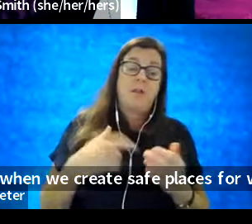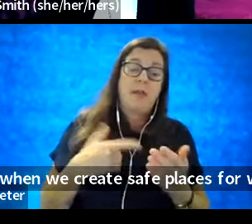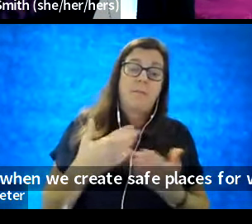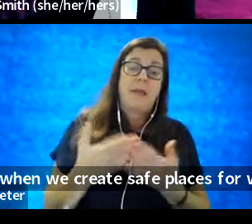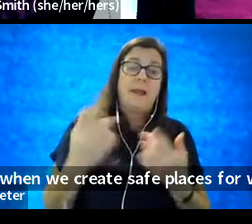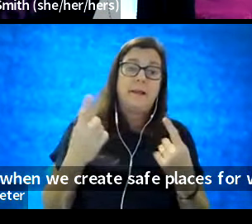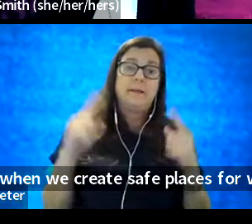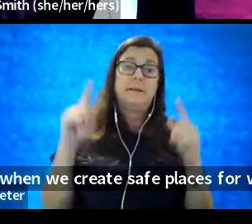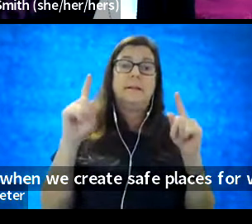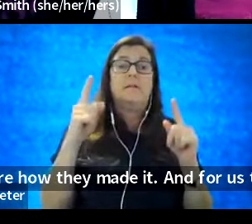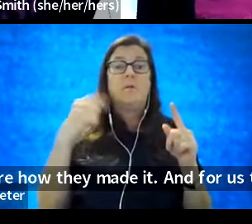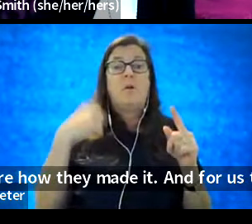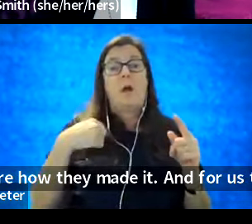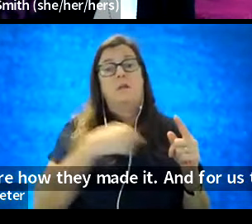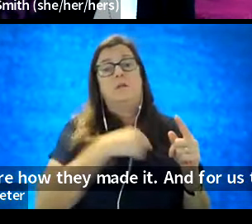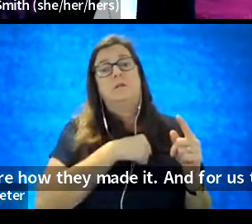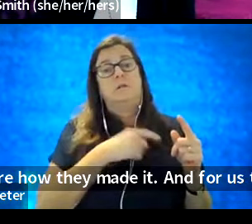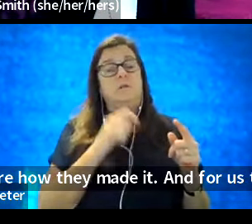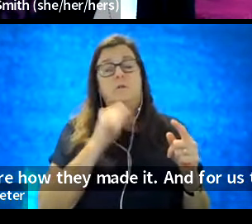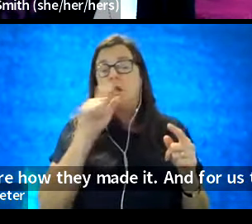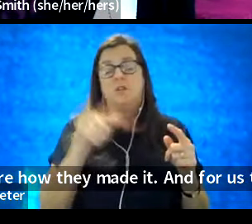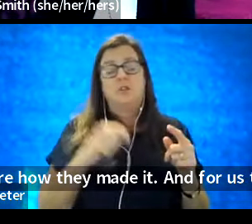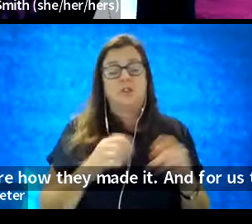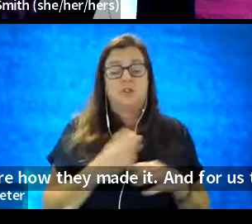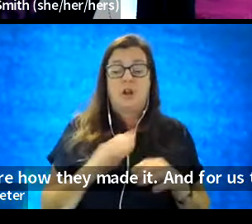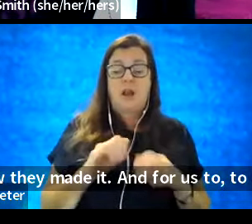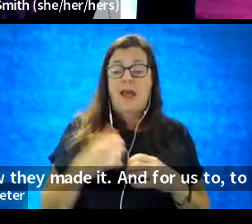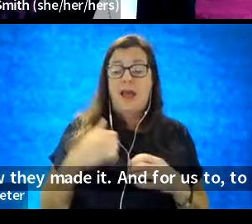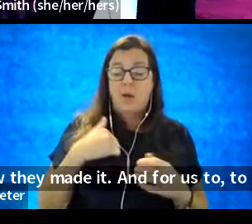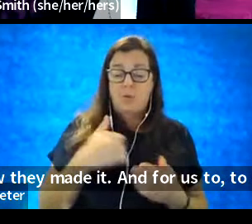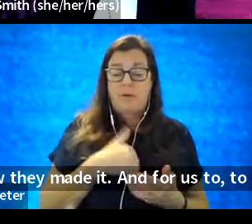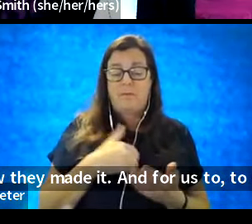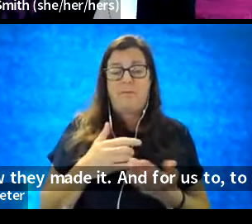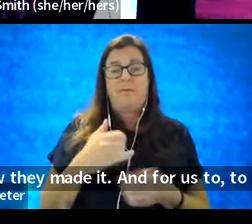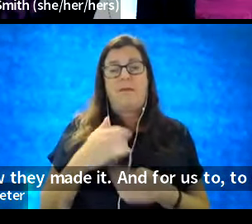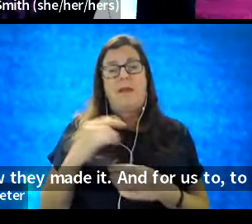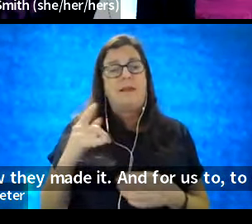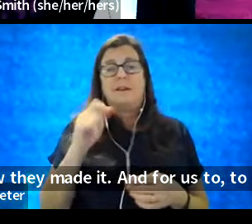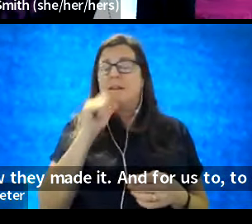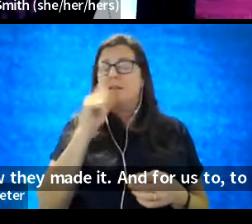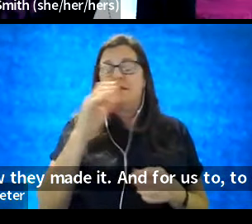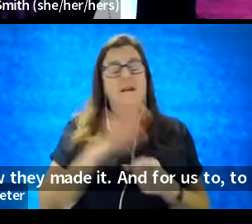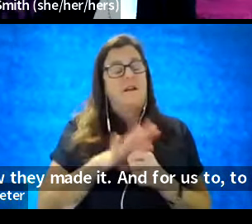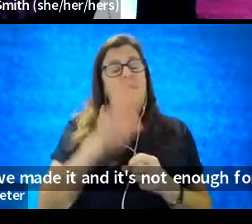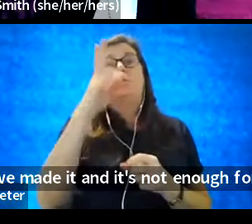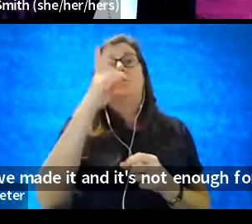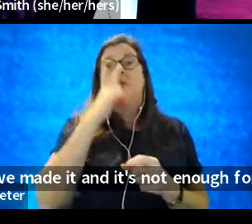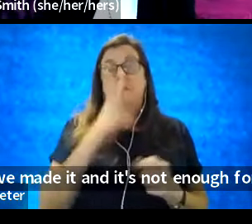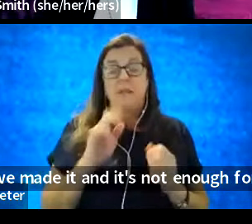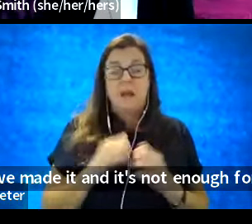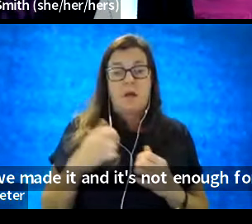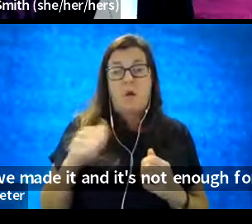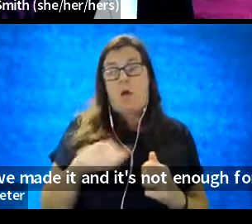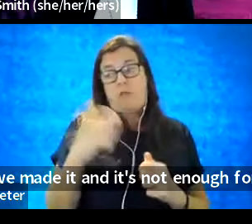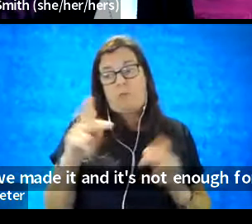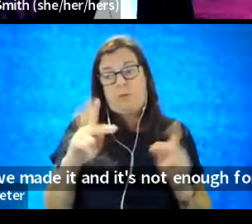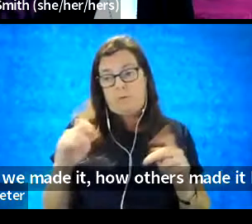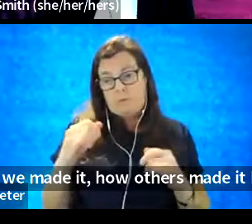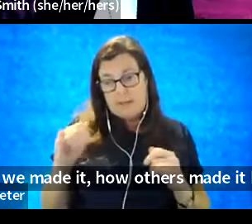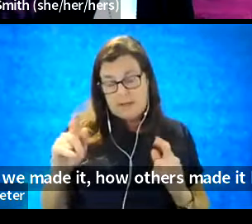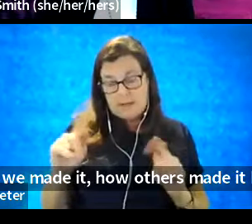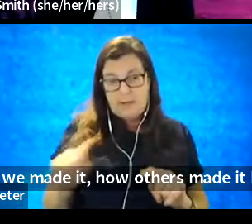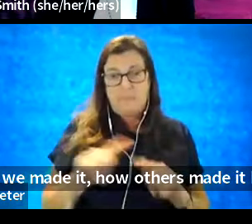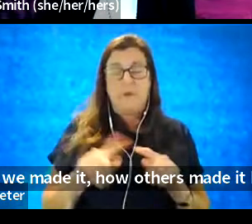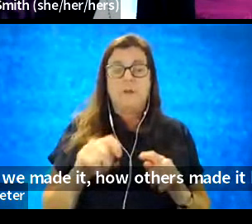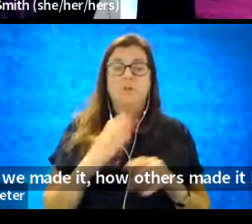and for us to not just share how we made it, and it's not enough for us to see how we made it, how others made it, but I think to share those